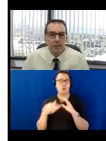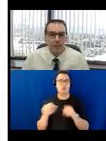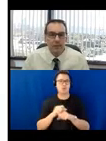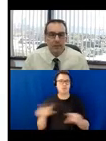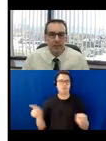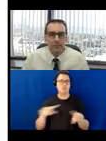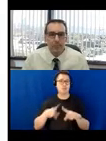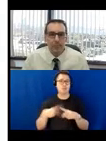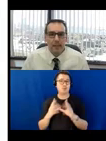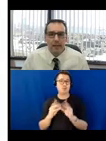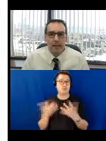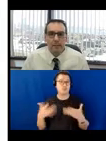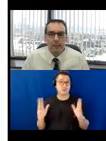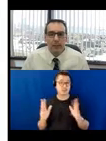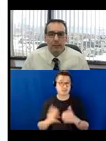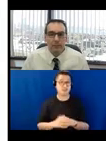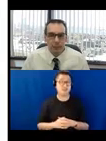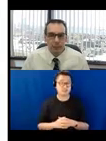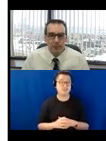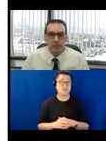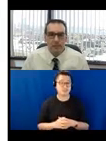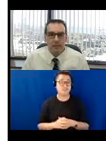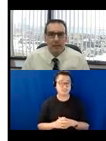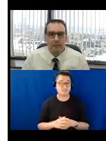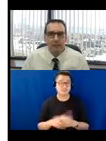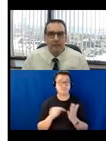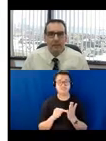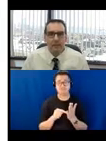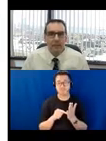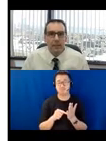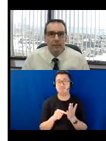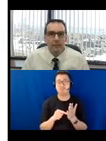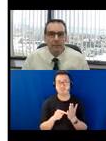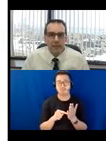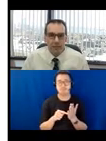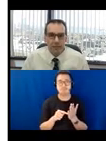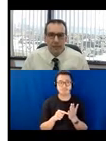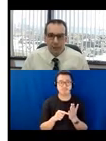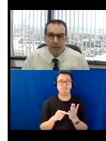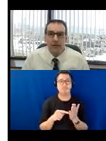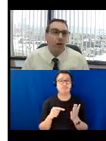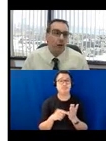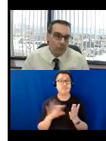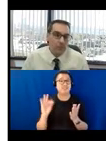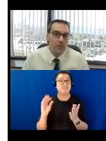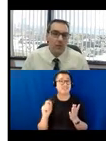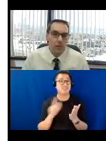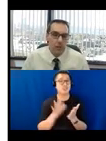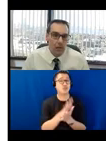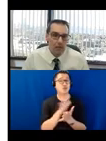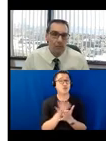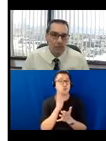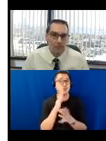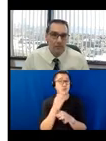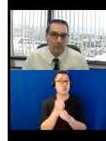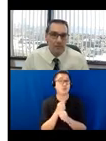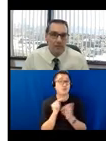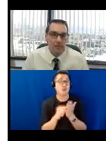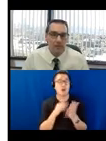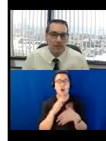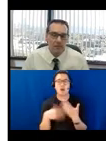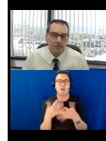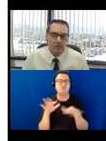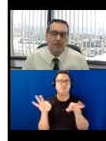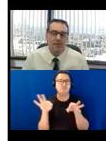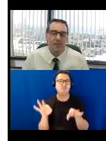the event. And you will receive that fact sheet that will have pretty much a lot of what I've discovered,